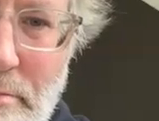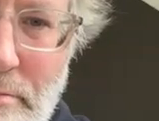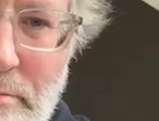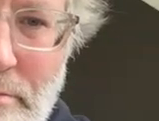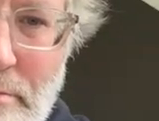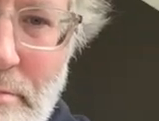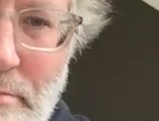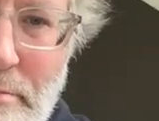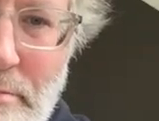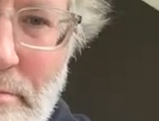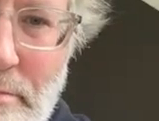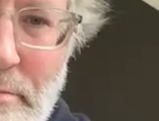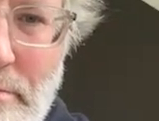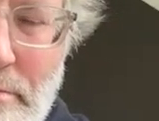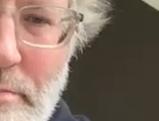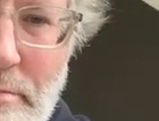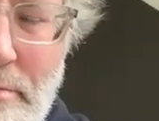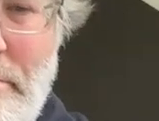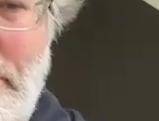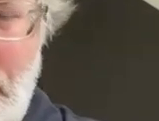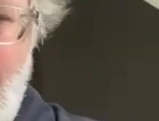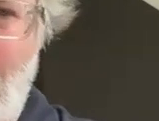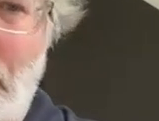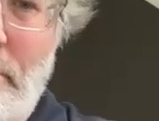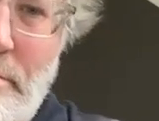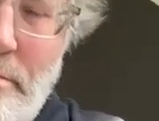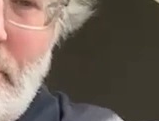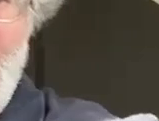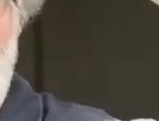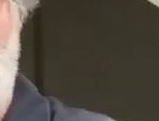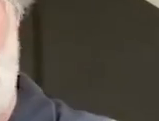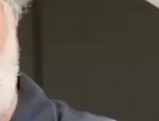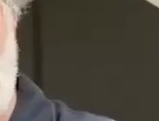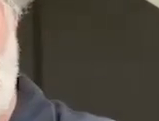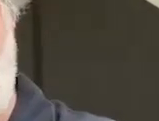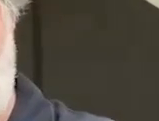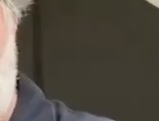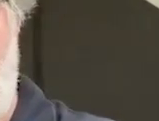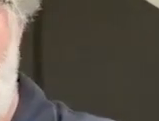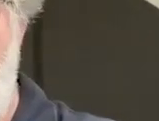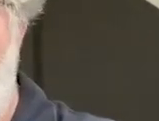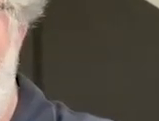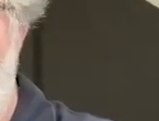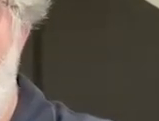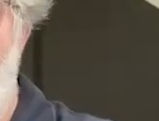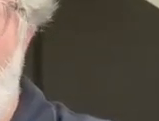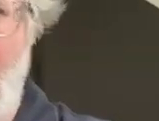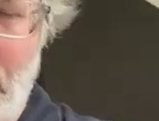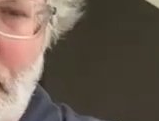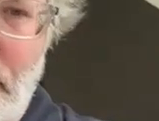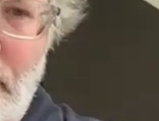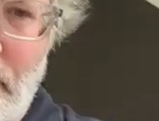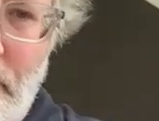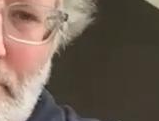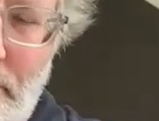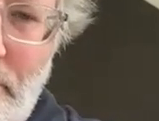realized that there's a real pulling the wool over your eyes thing that's happening by some of these big companies and they